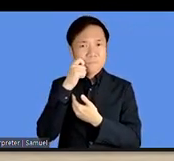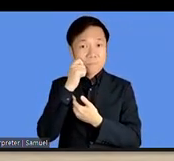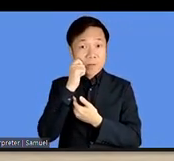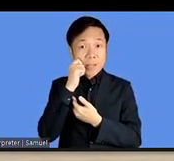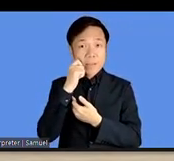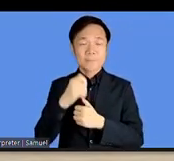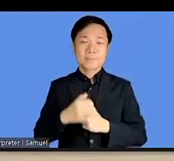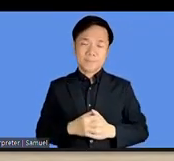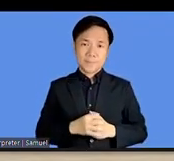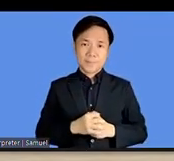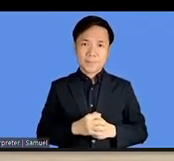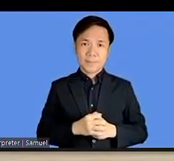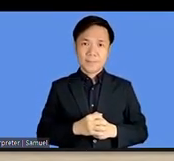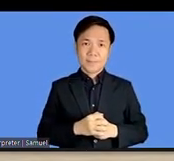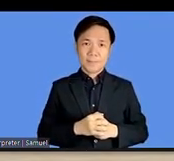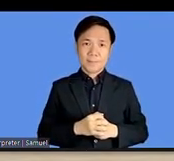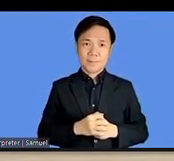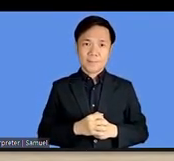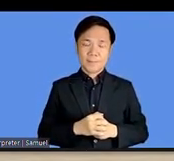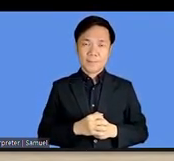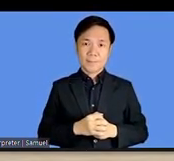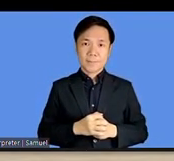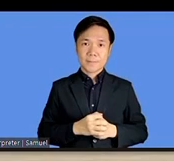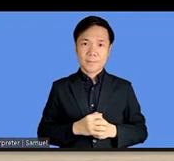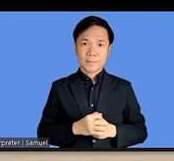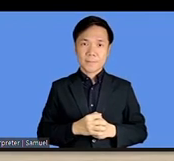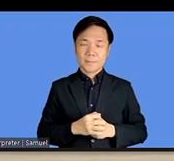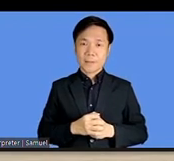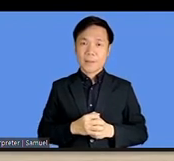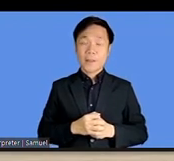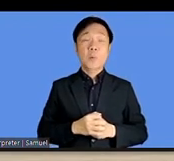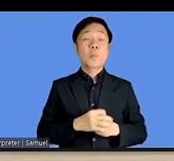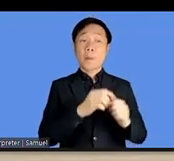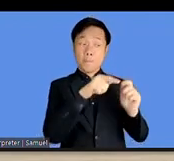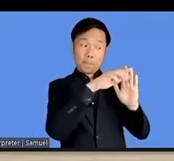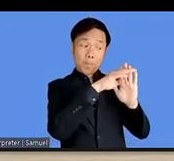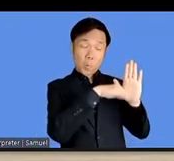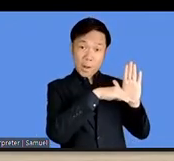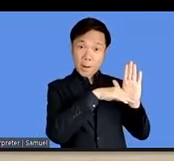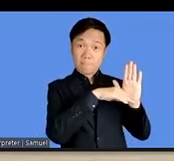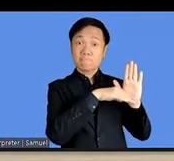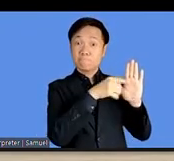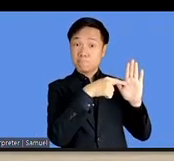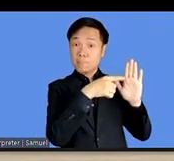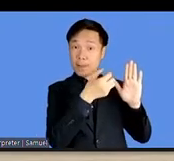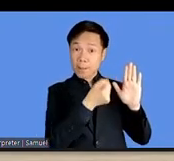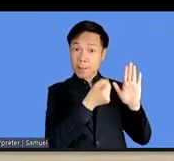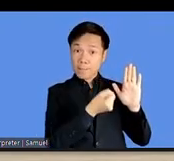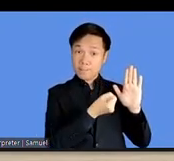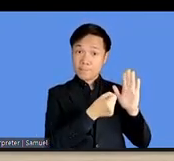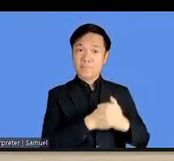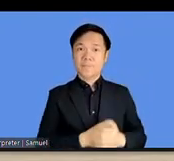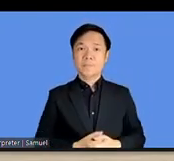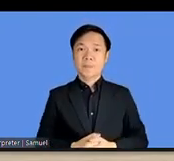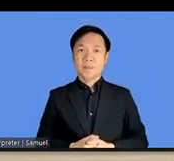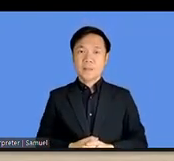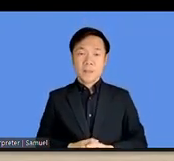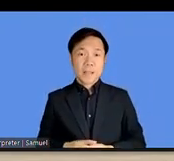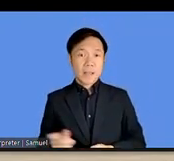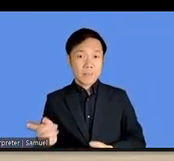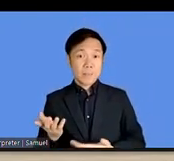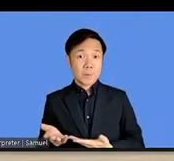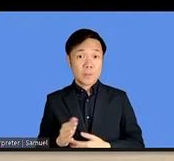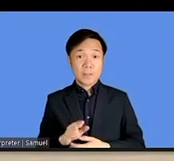uh about the different events and programs that are happening vidya talked about and judith raised a